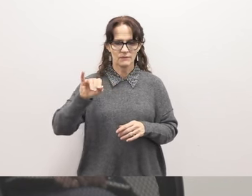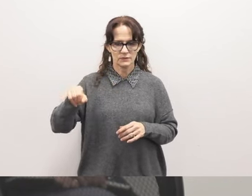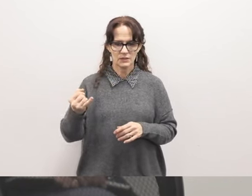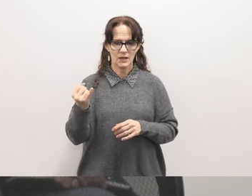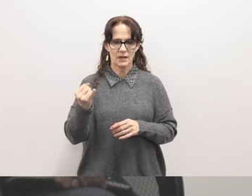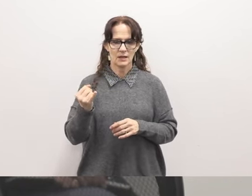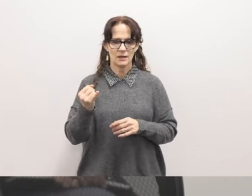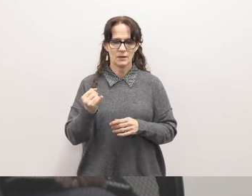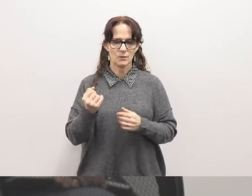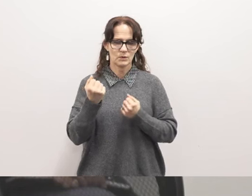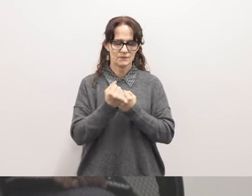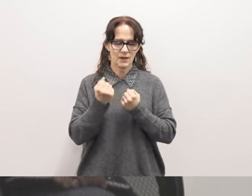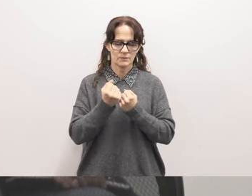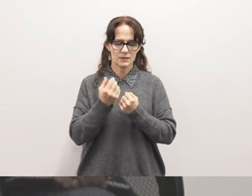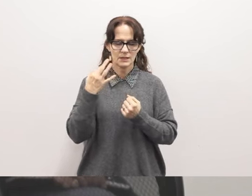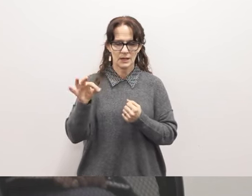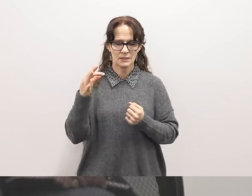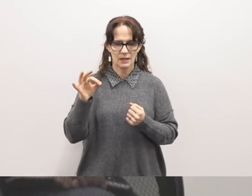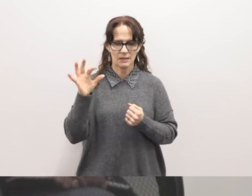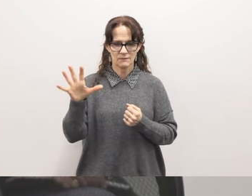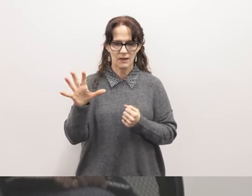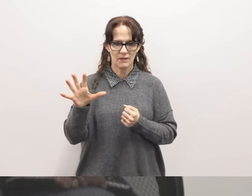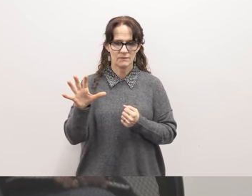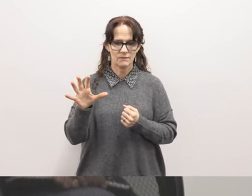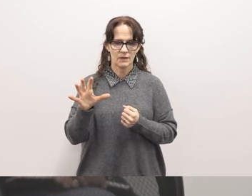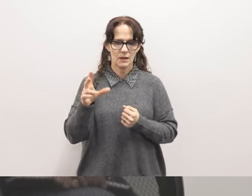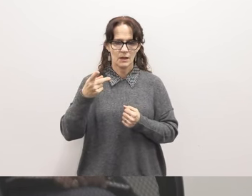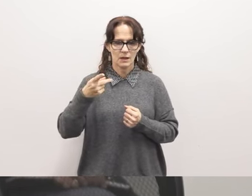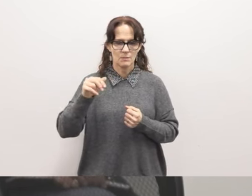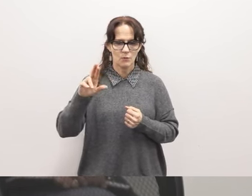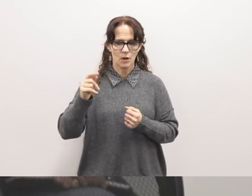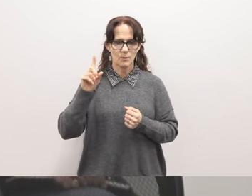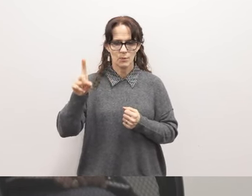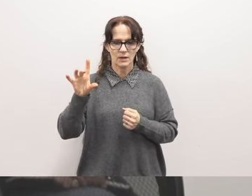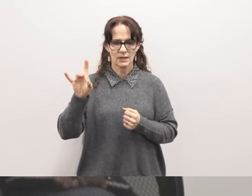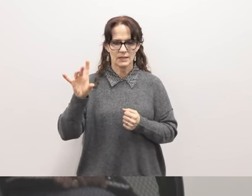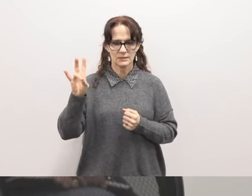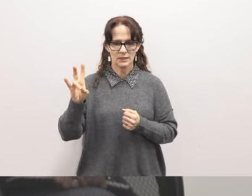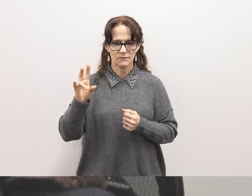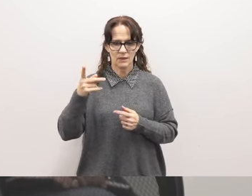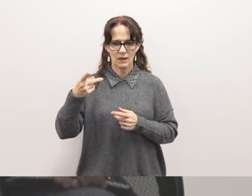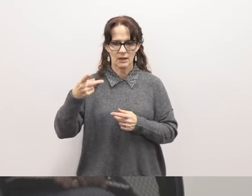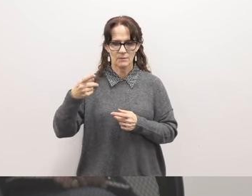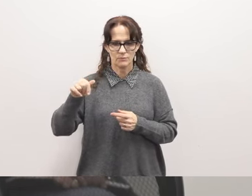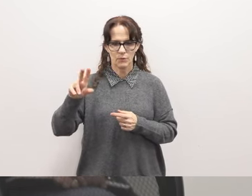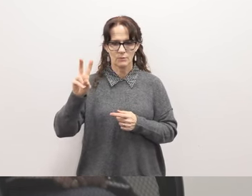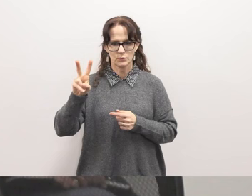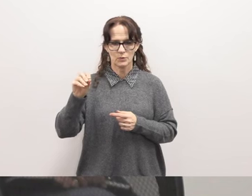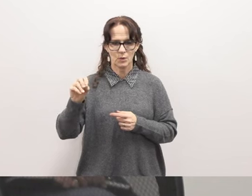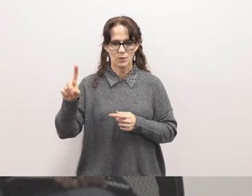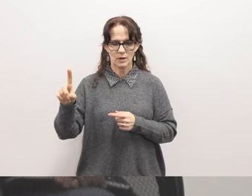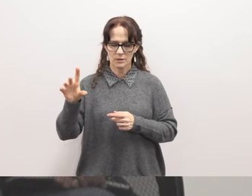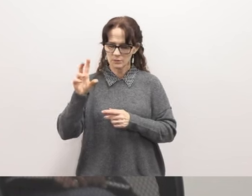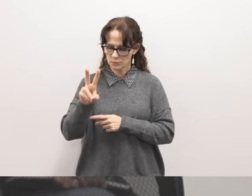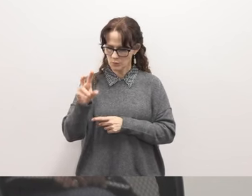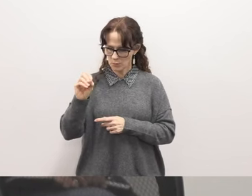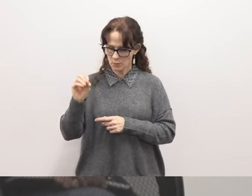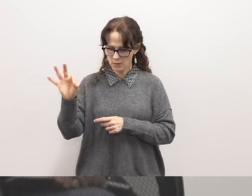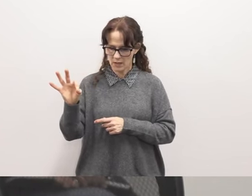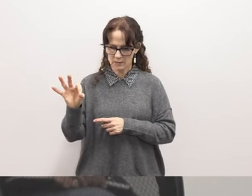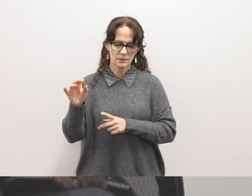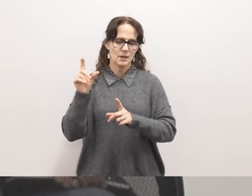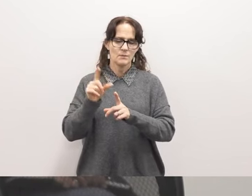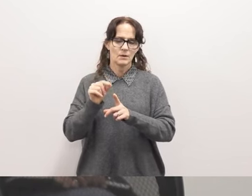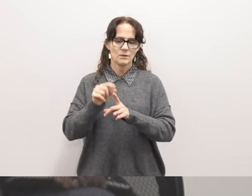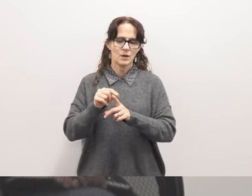1995 in the wake of racist violence and policies like Prop 187 and Prop 209 targeting historically marginalized communities. For